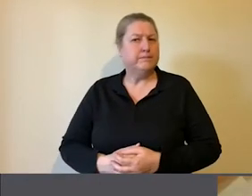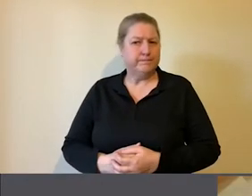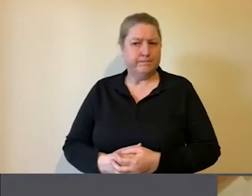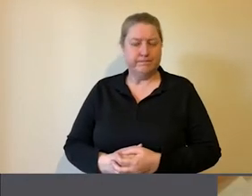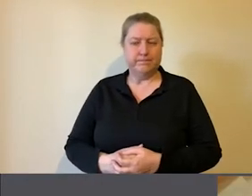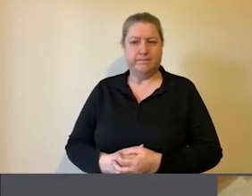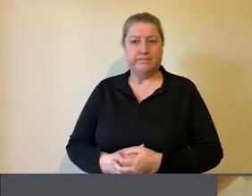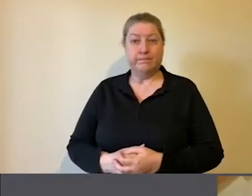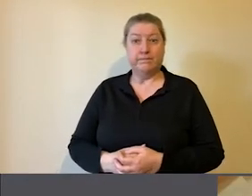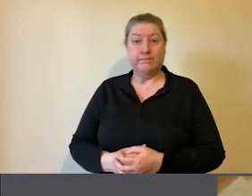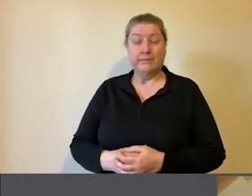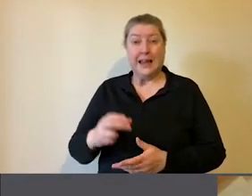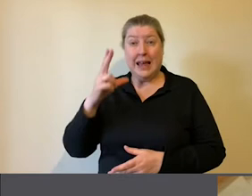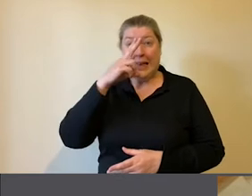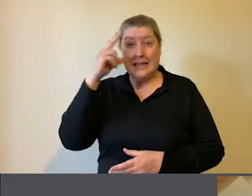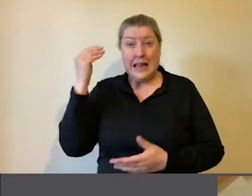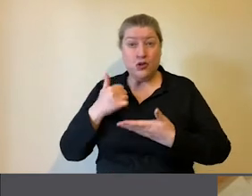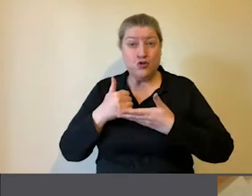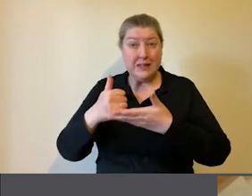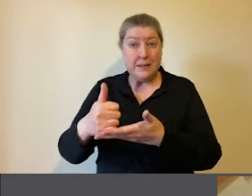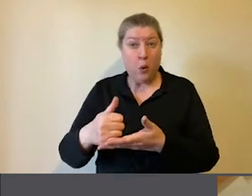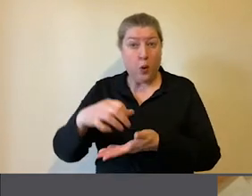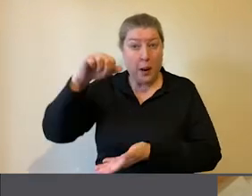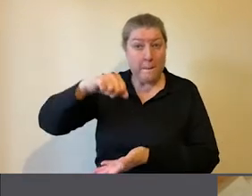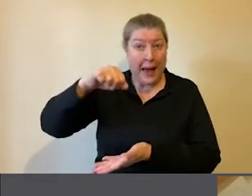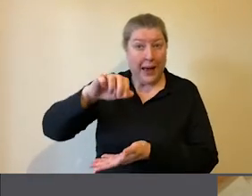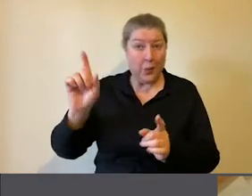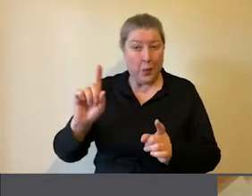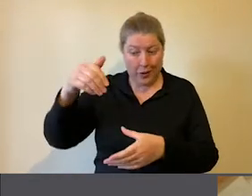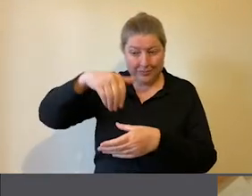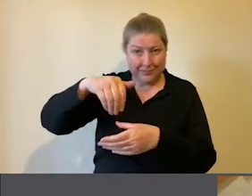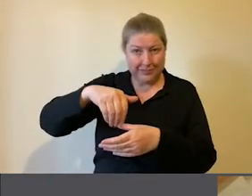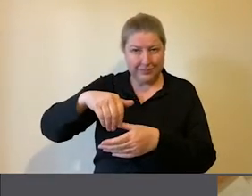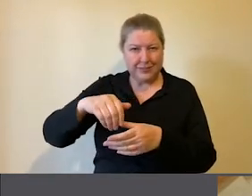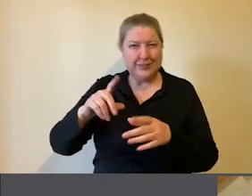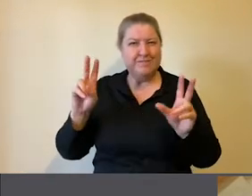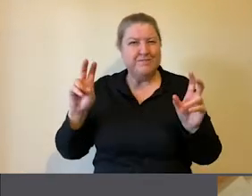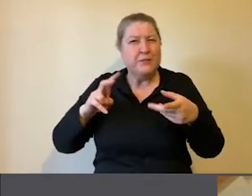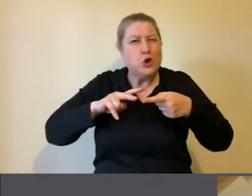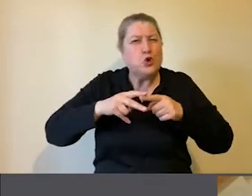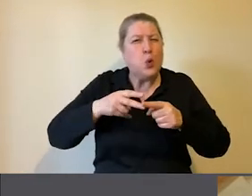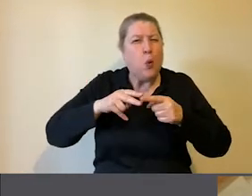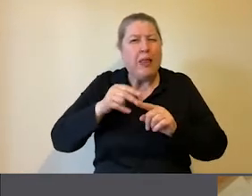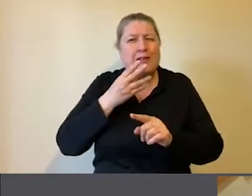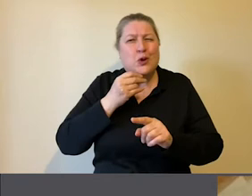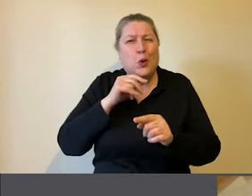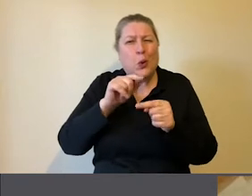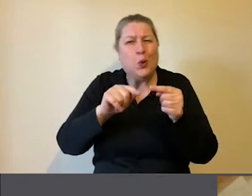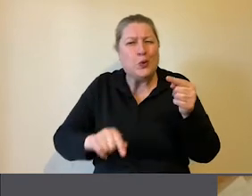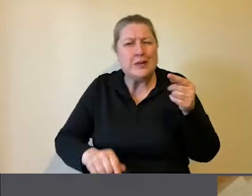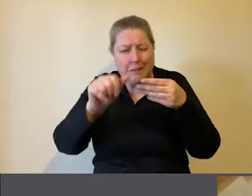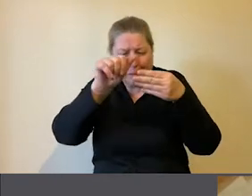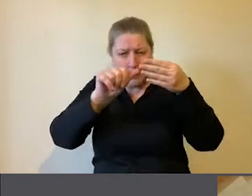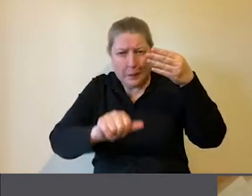Inside our sensory support bag, we have all sorts of tools that people can use. And although we have the